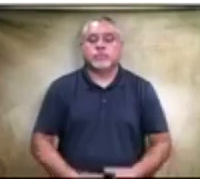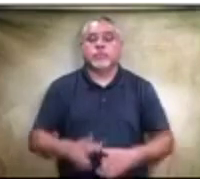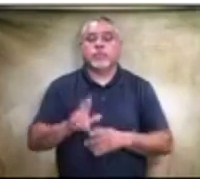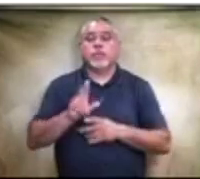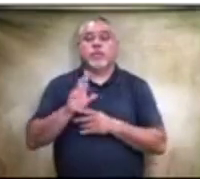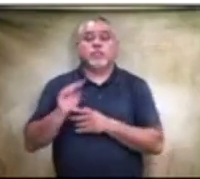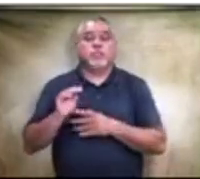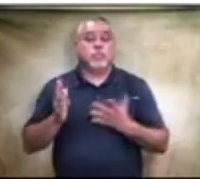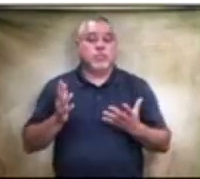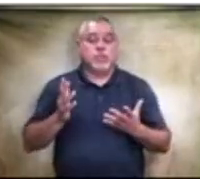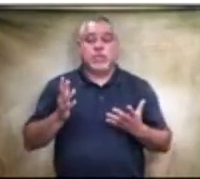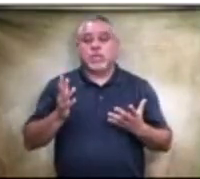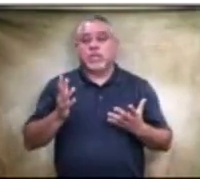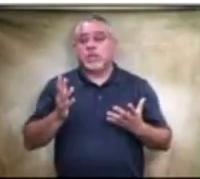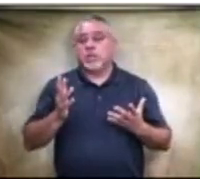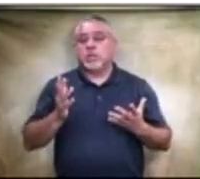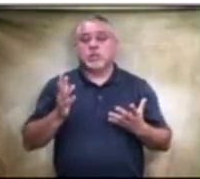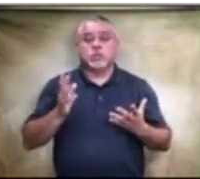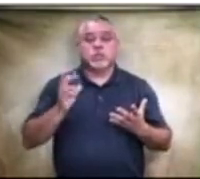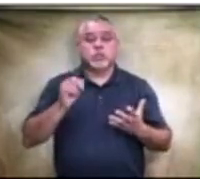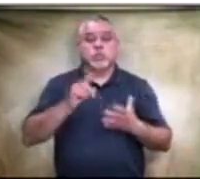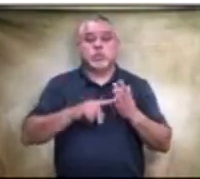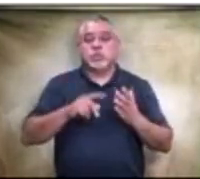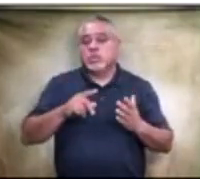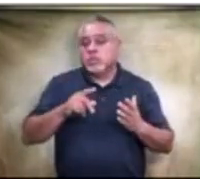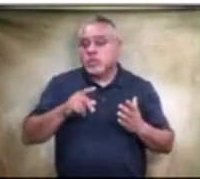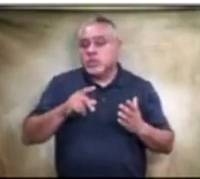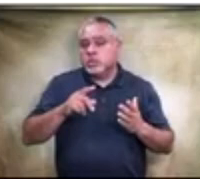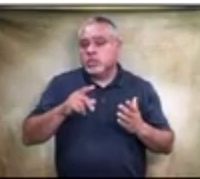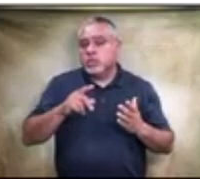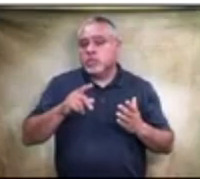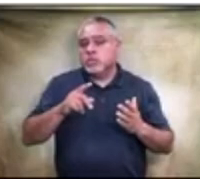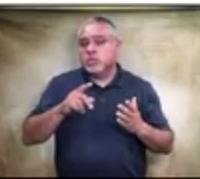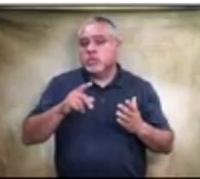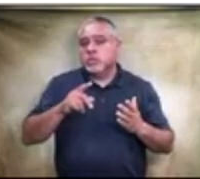We do what is called to protect the